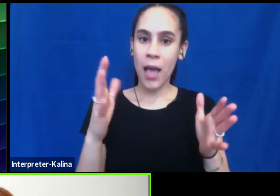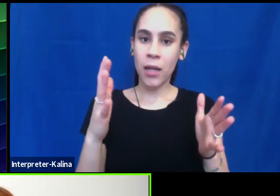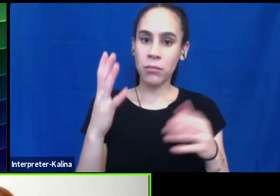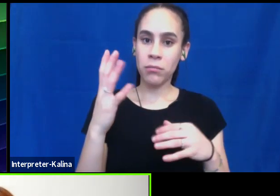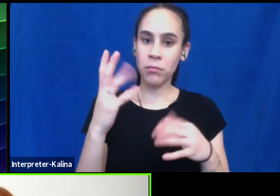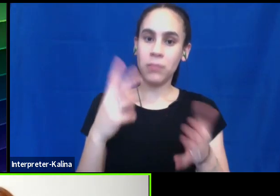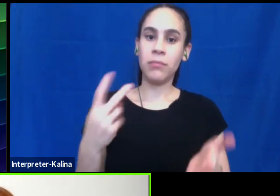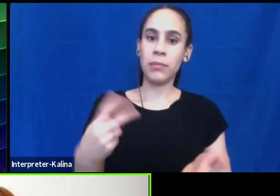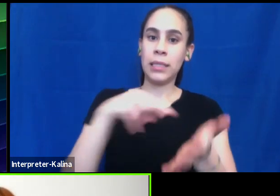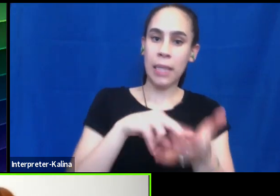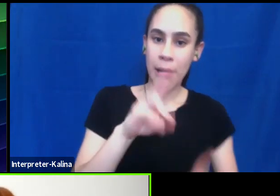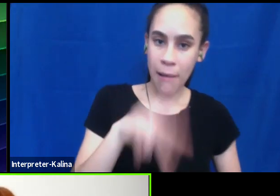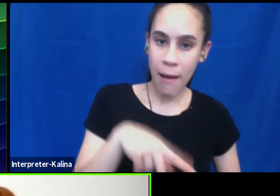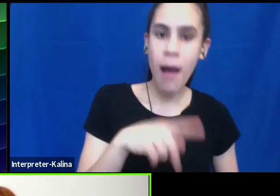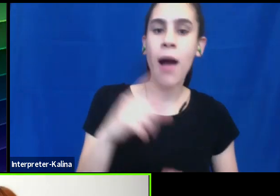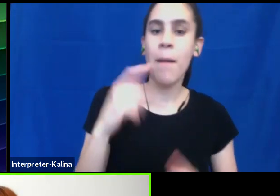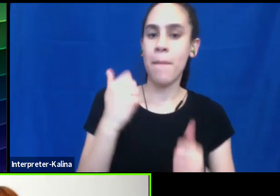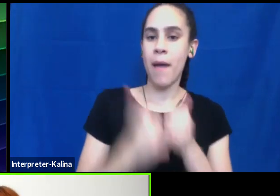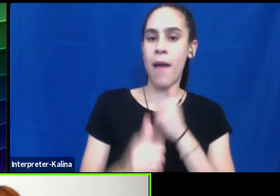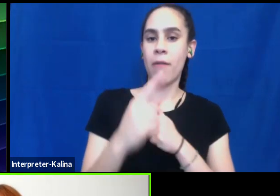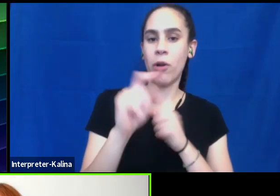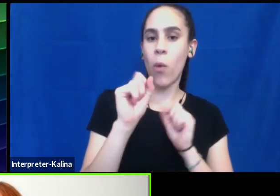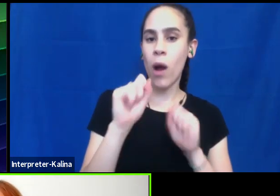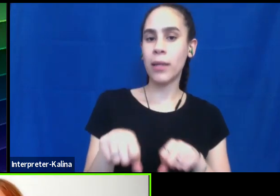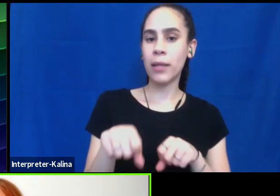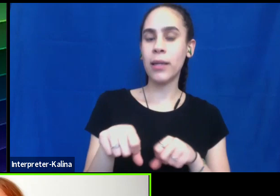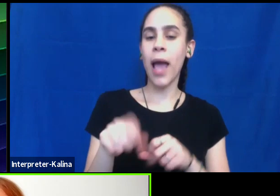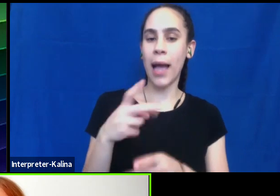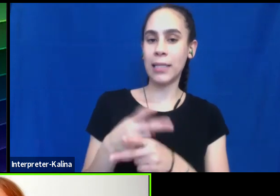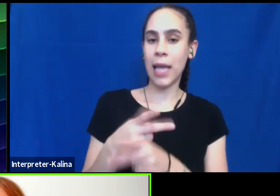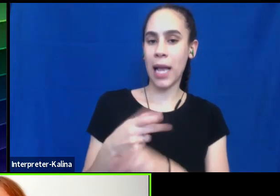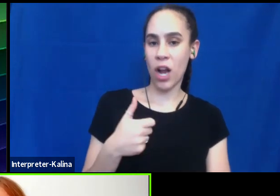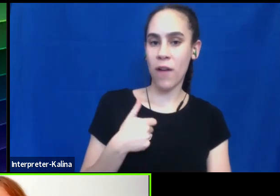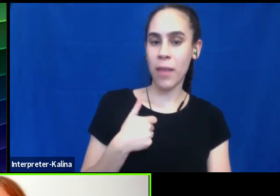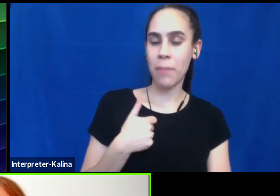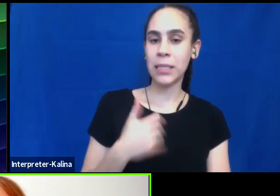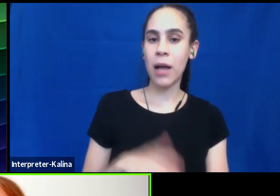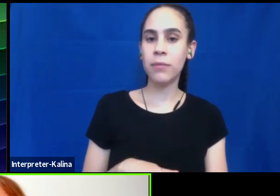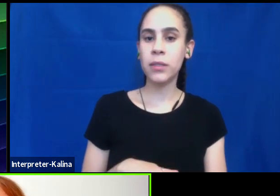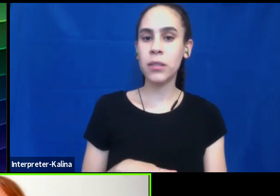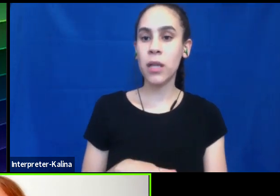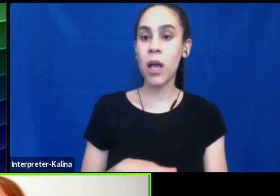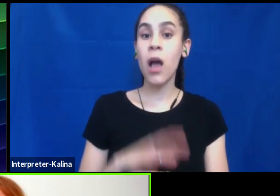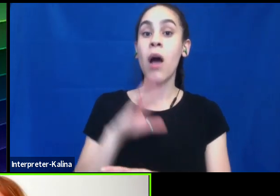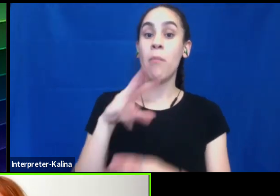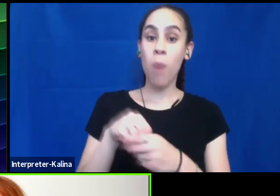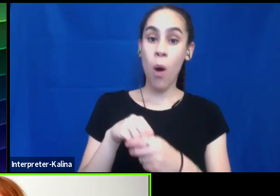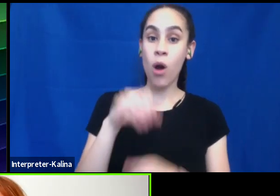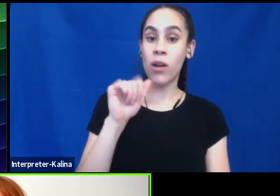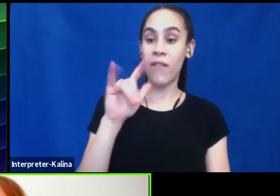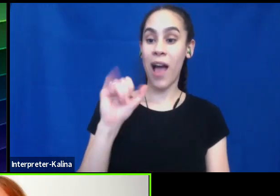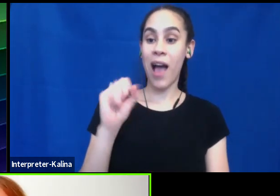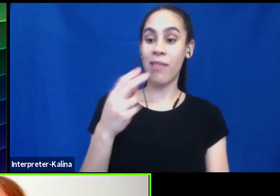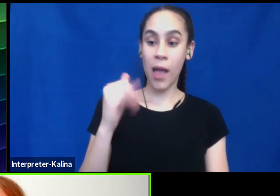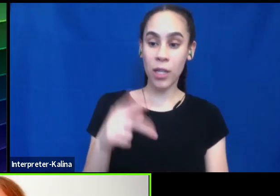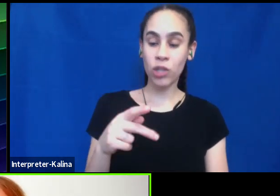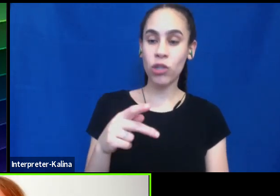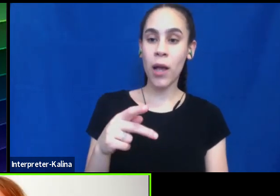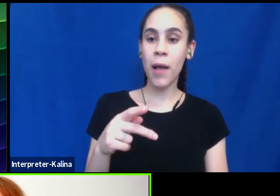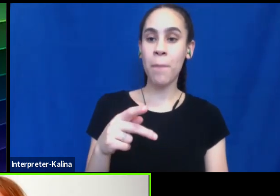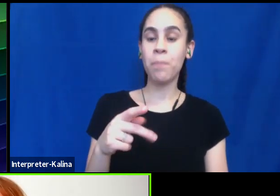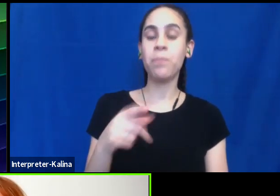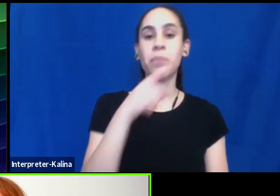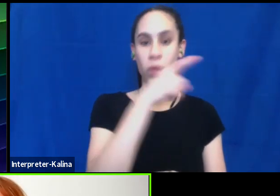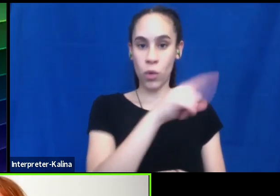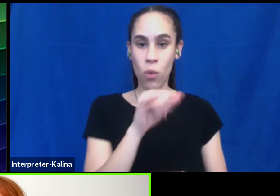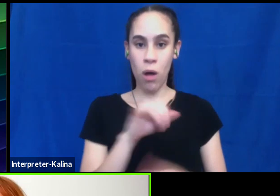everybody can take care of themselves. And, um, and, um, part of allyship, I believe is, and, and you have said that